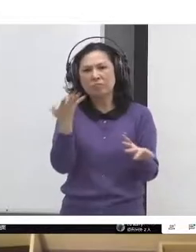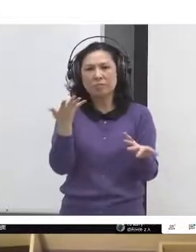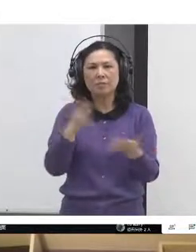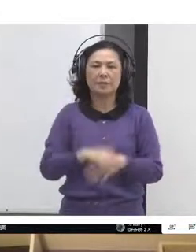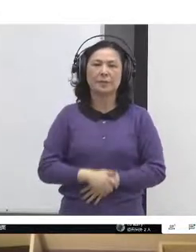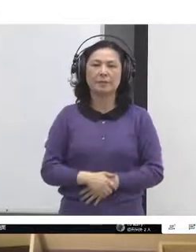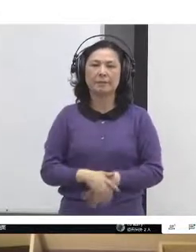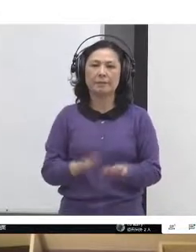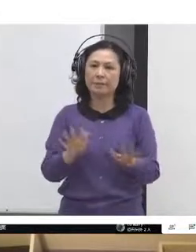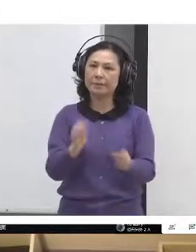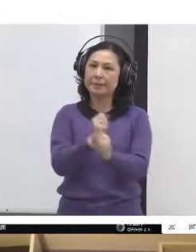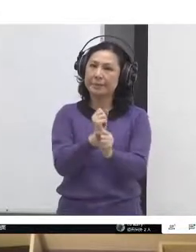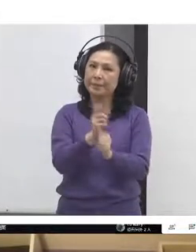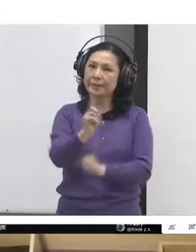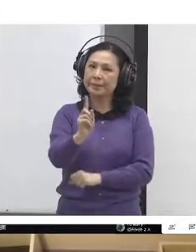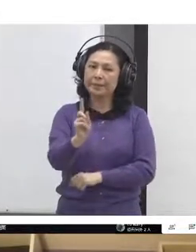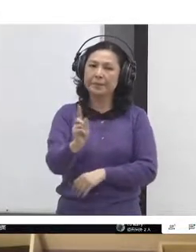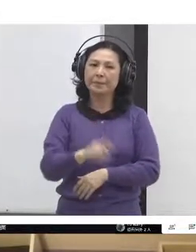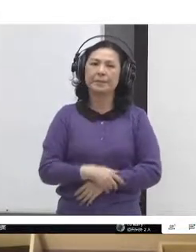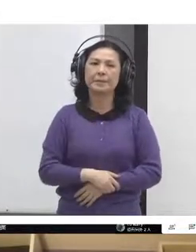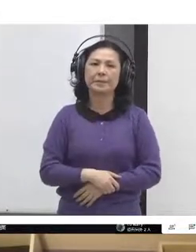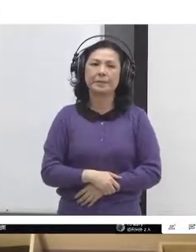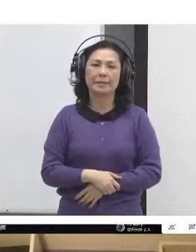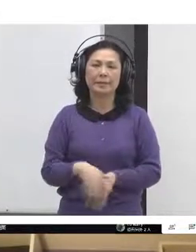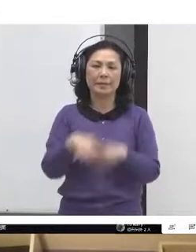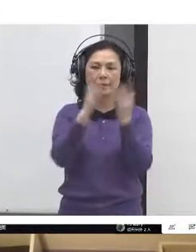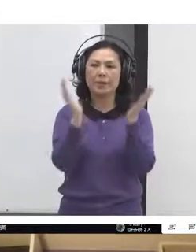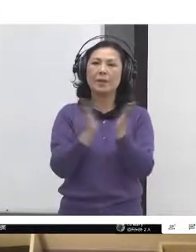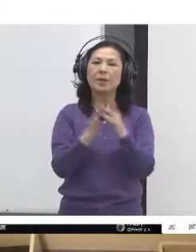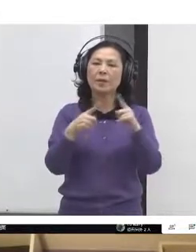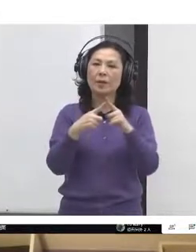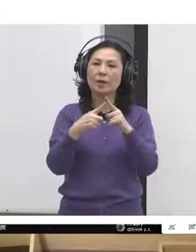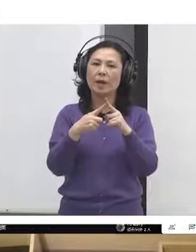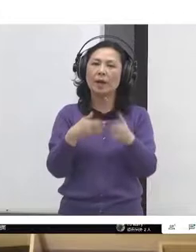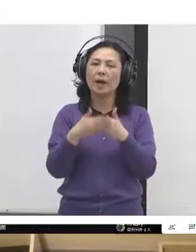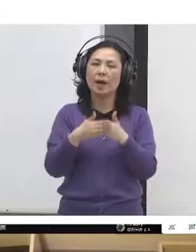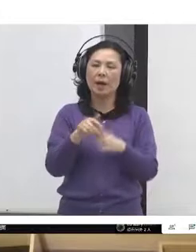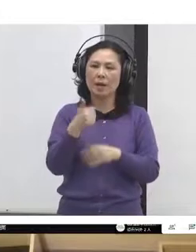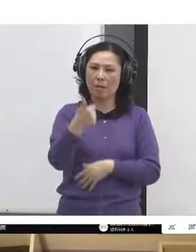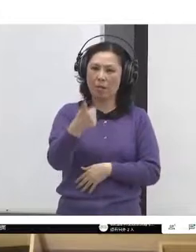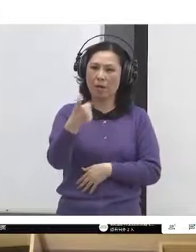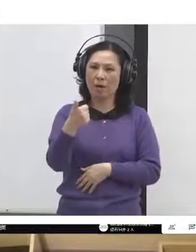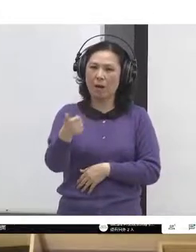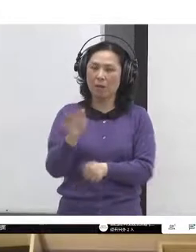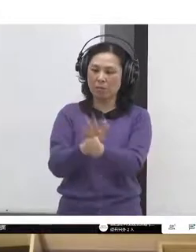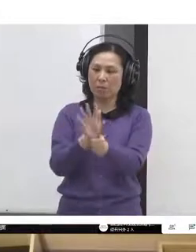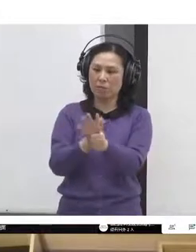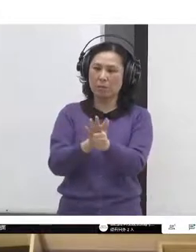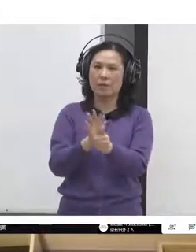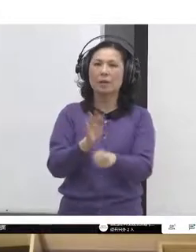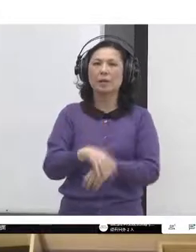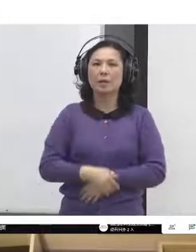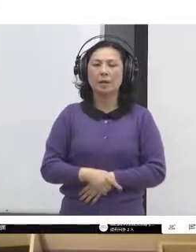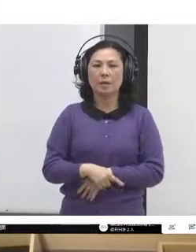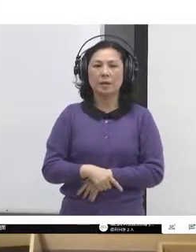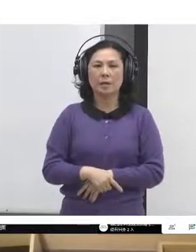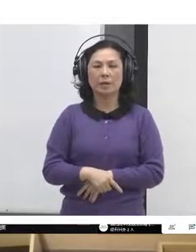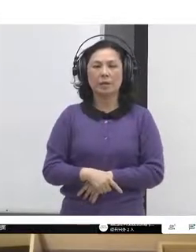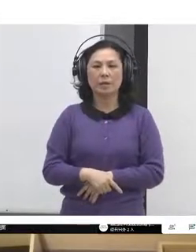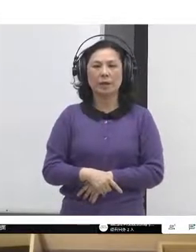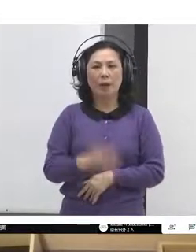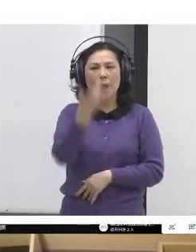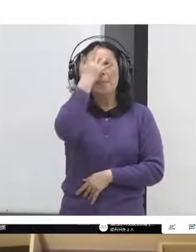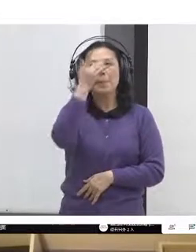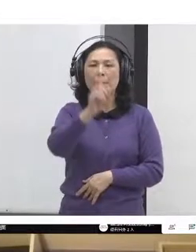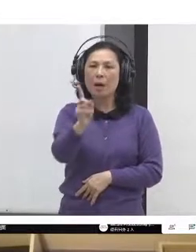requires good facilitators. So the question then became, how can we cultivate a culture